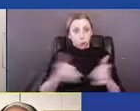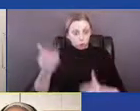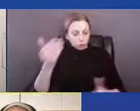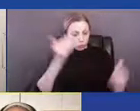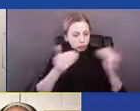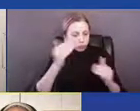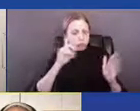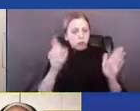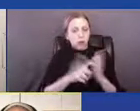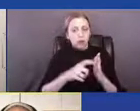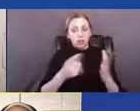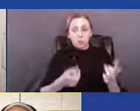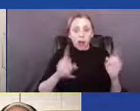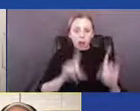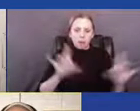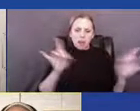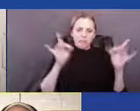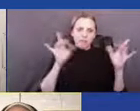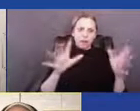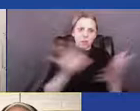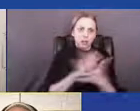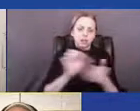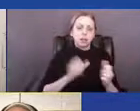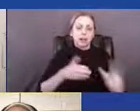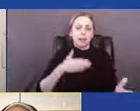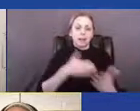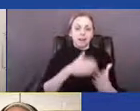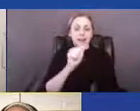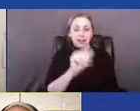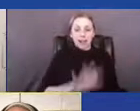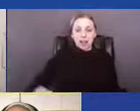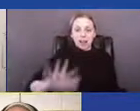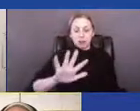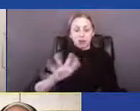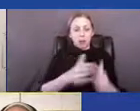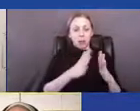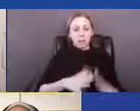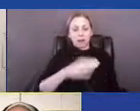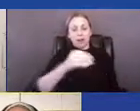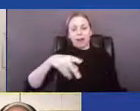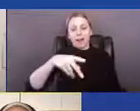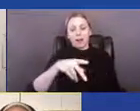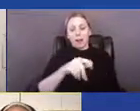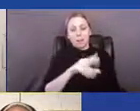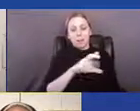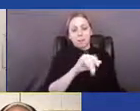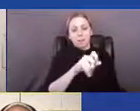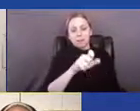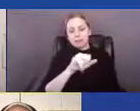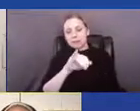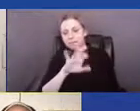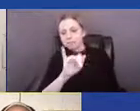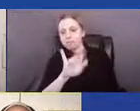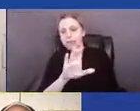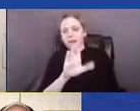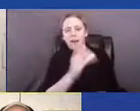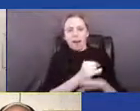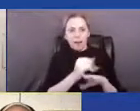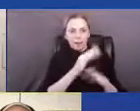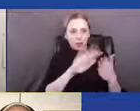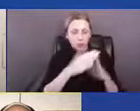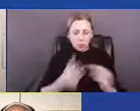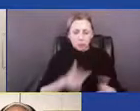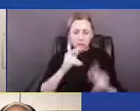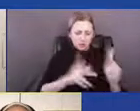uptick in violence that has been occurring against the Asian American and Pacific Islander community, many of whom are immigrants. We remain